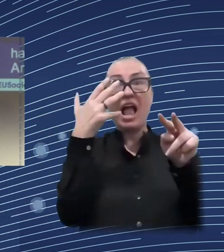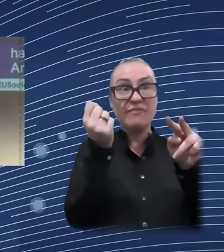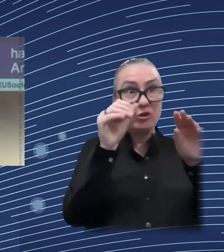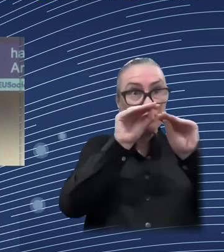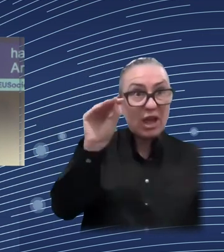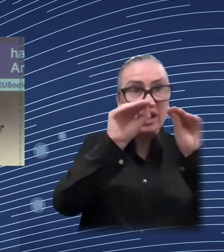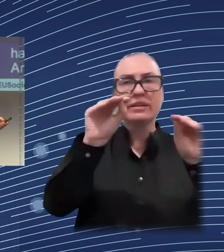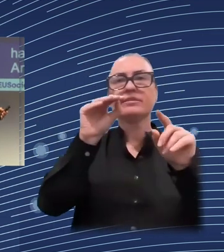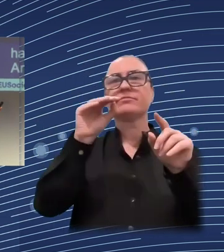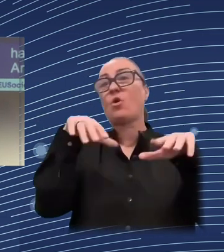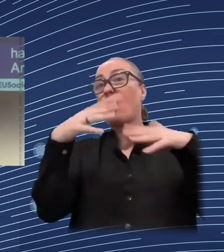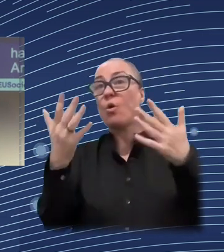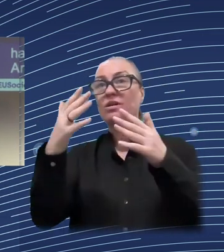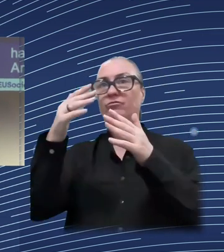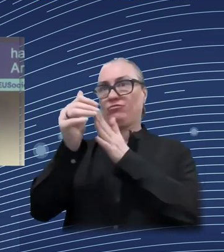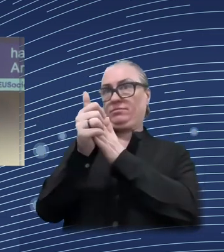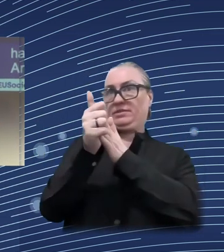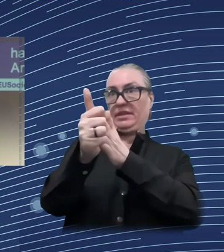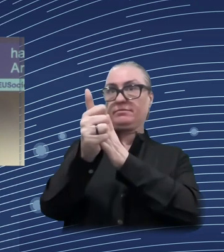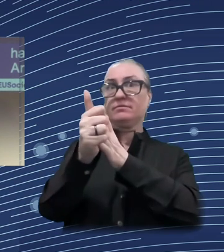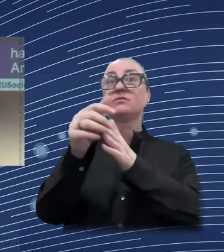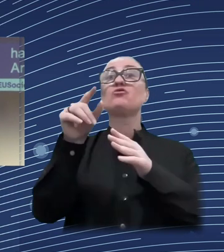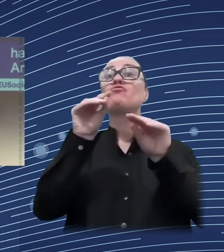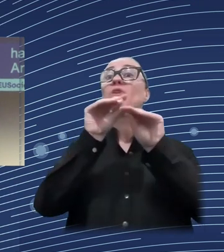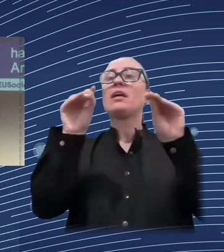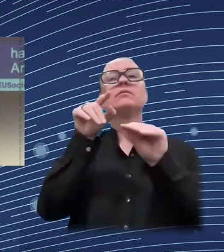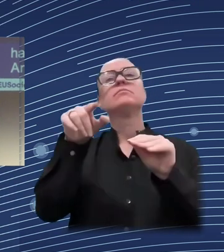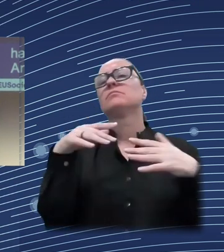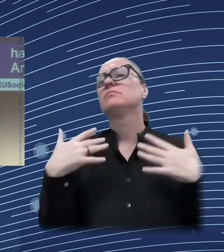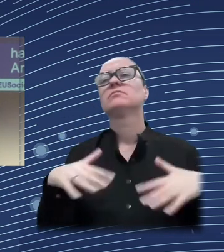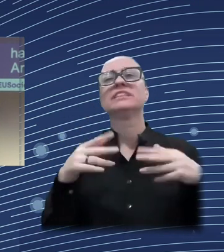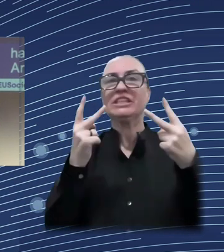positive. And this is what I'm going to, to, to go into right now.